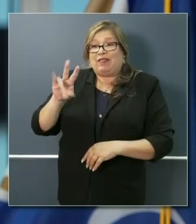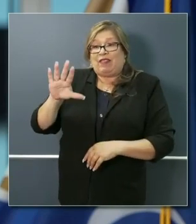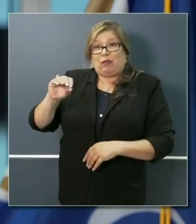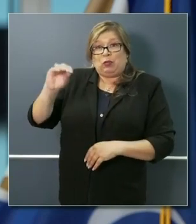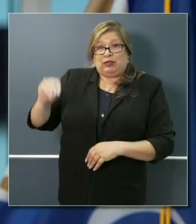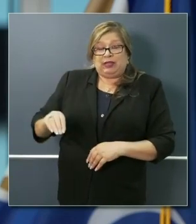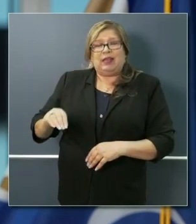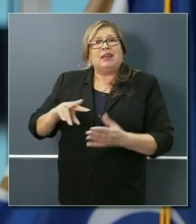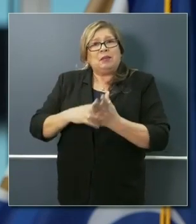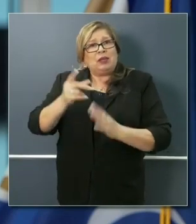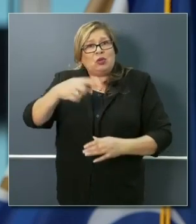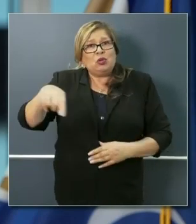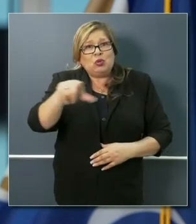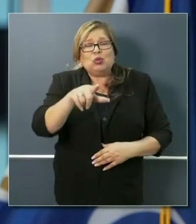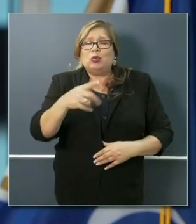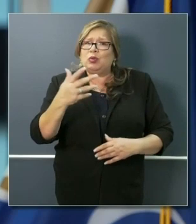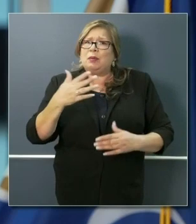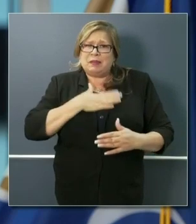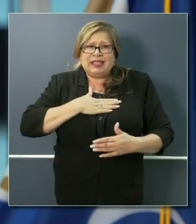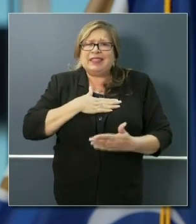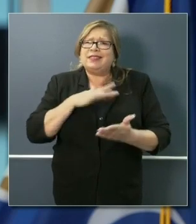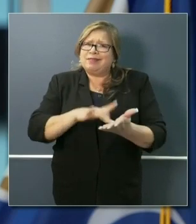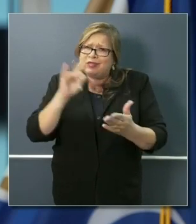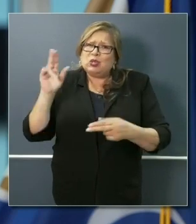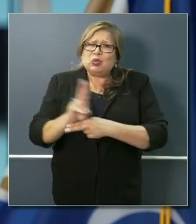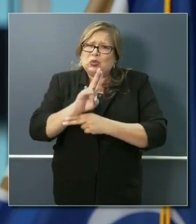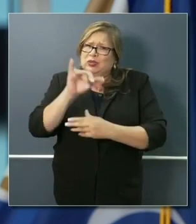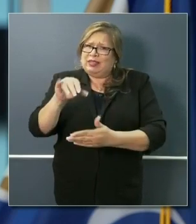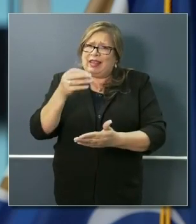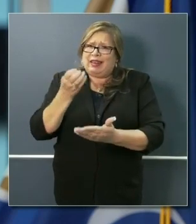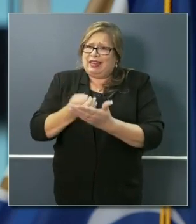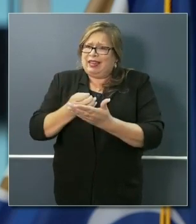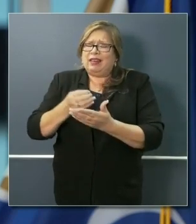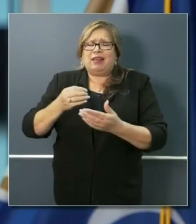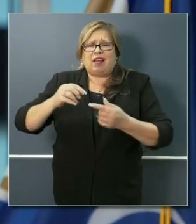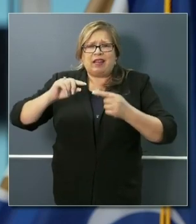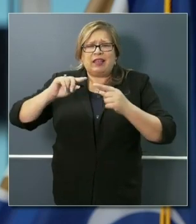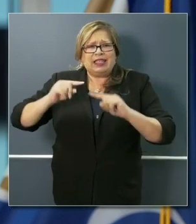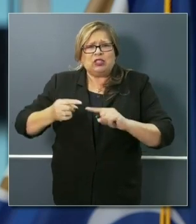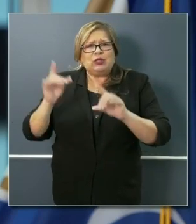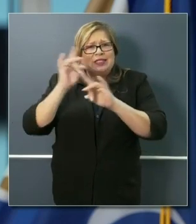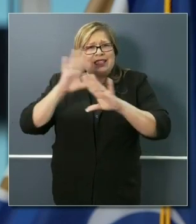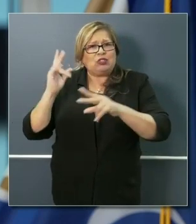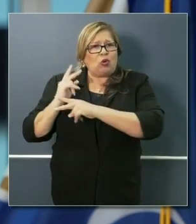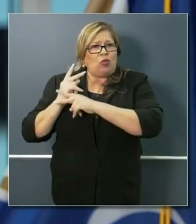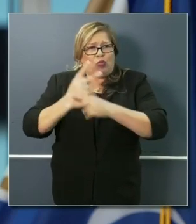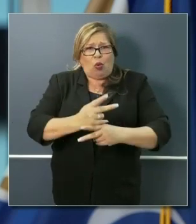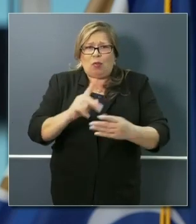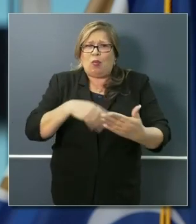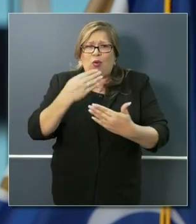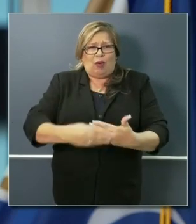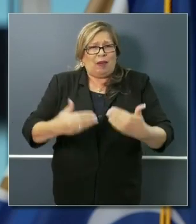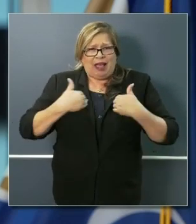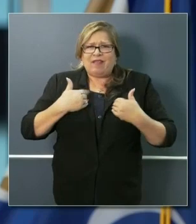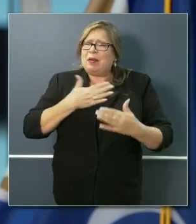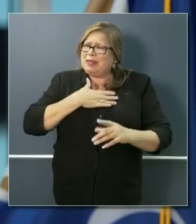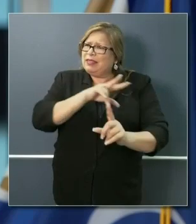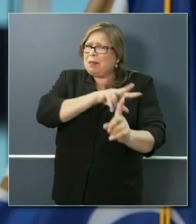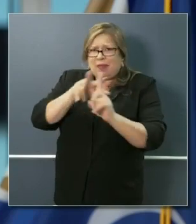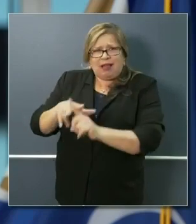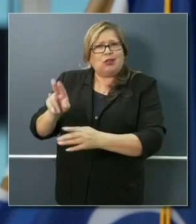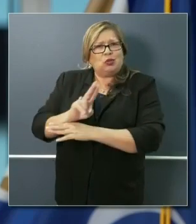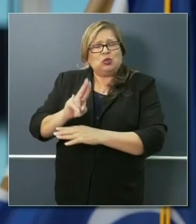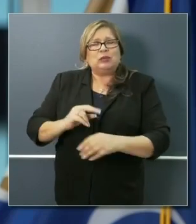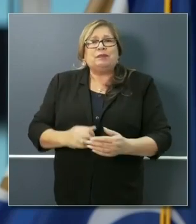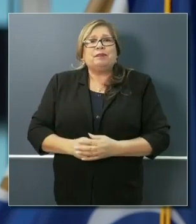want to make sure people are taking advantage of that economic injury disaster loan program. We have information